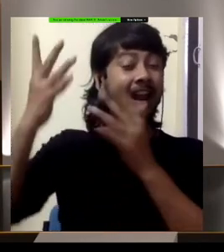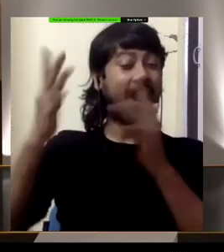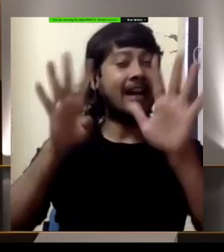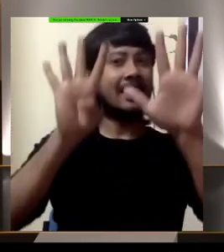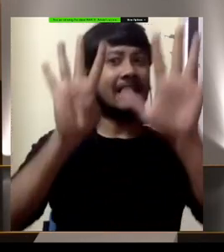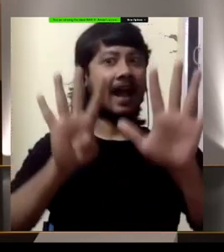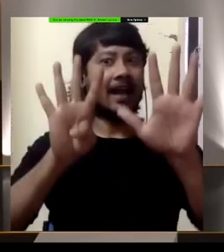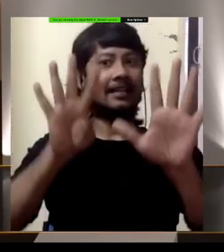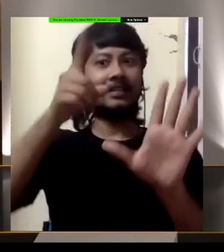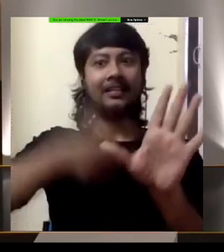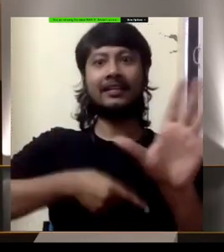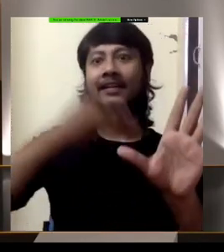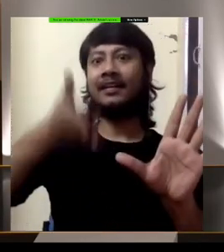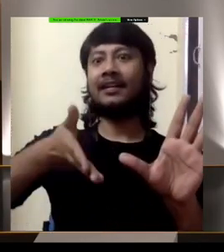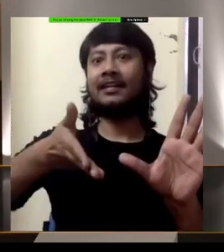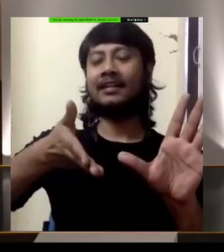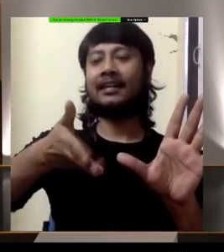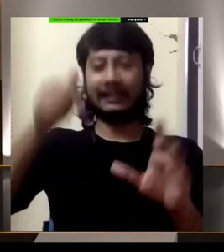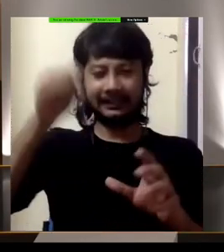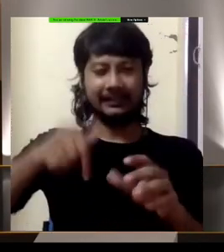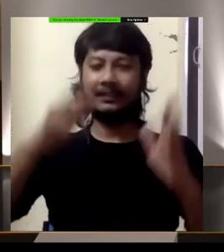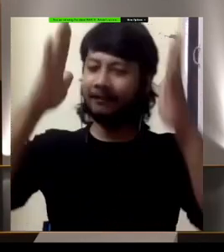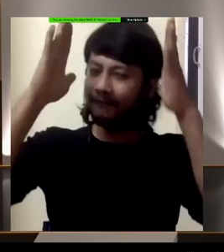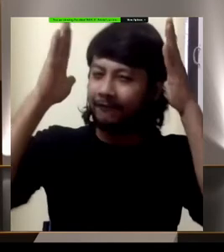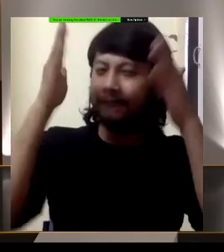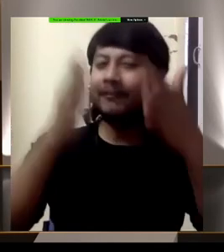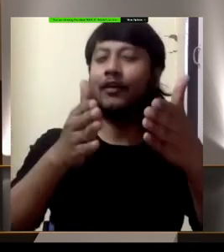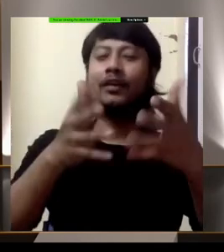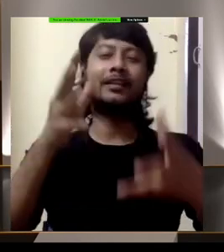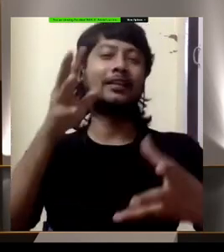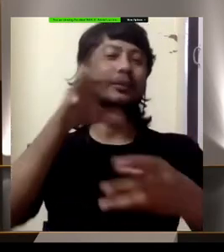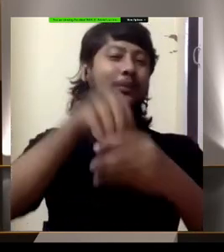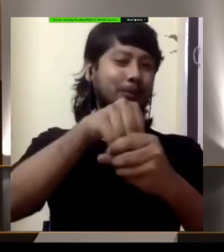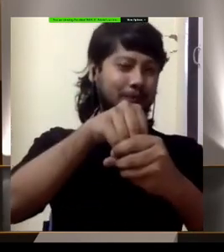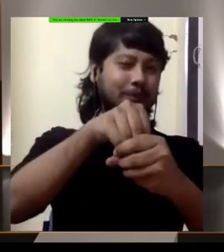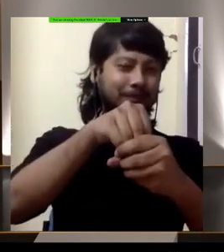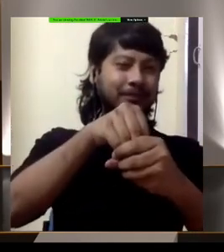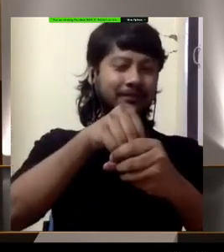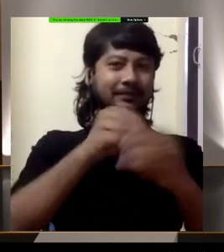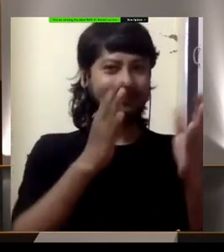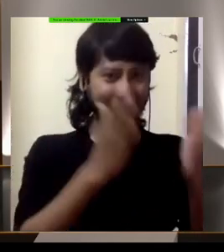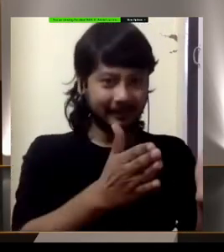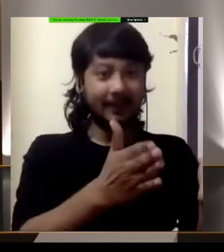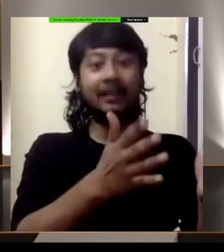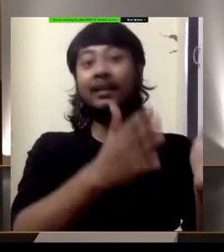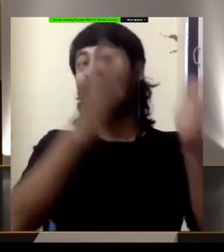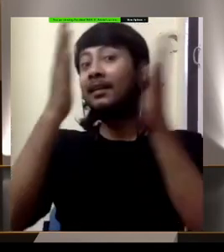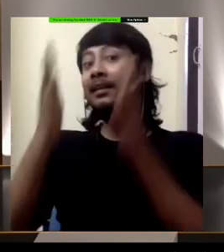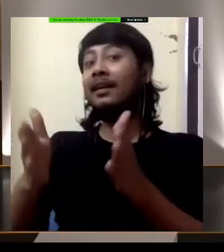preoccupies itself with. And then the whole wellness and mental health agenda.